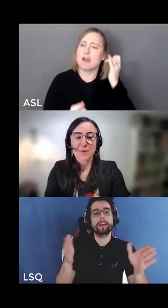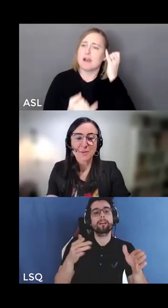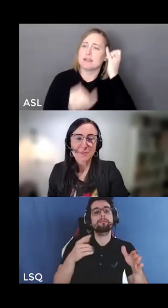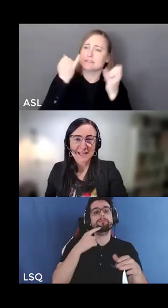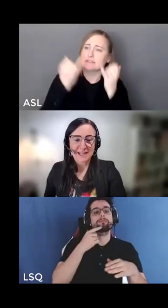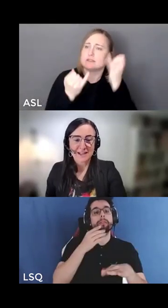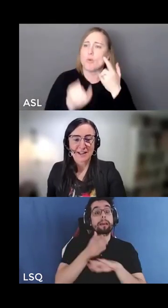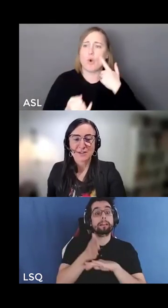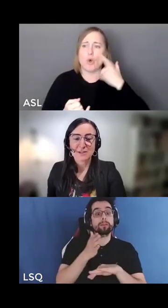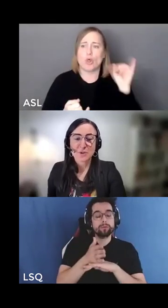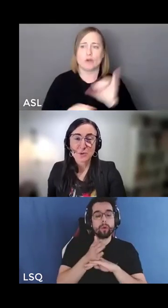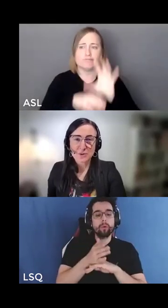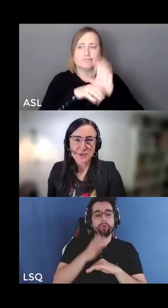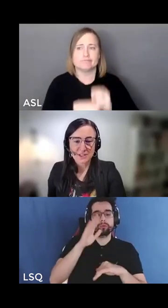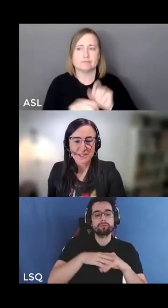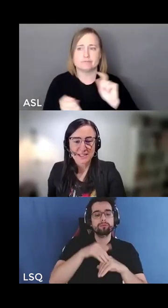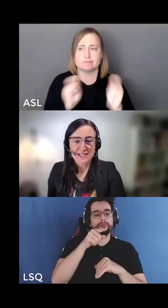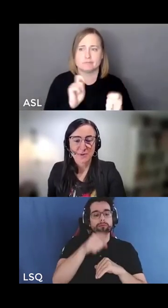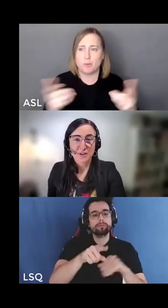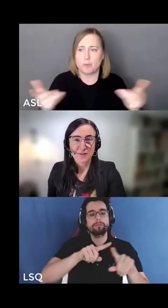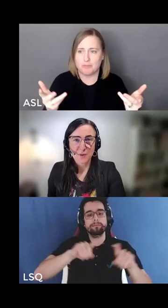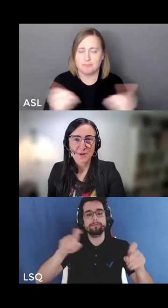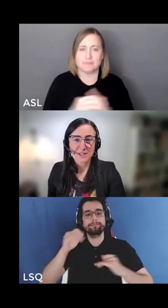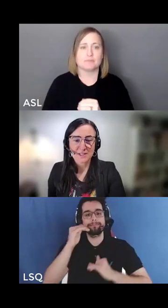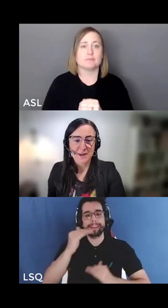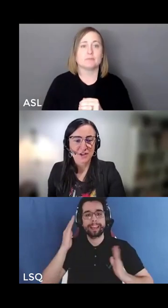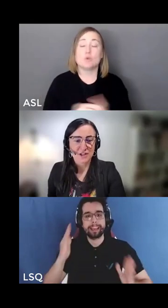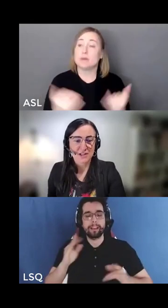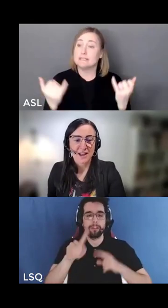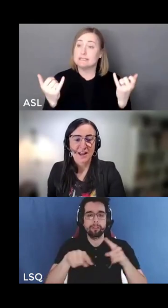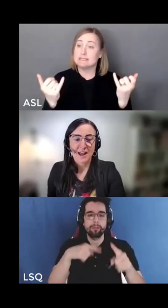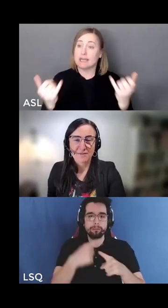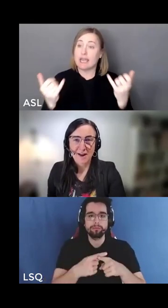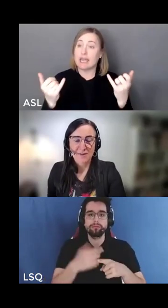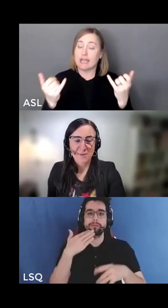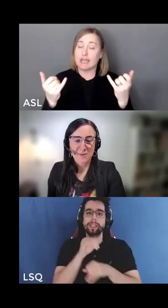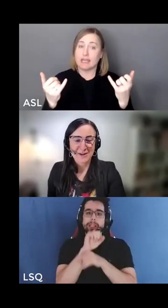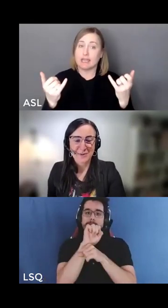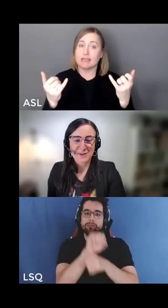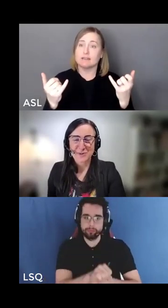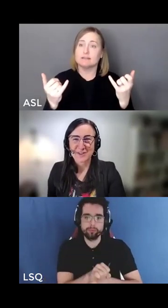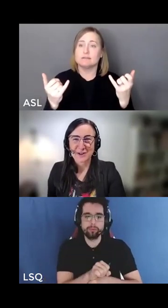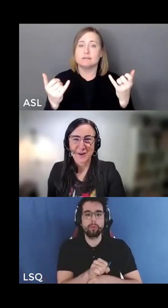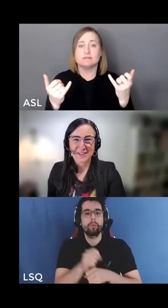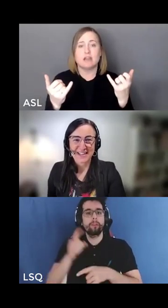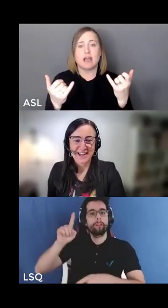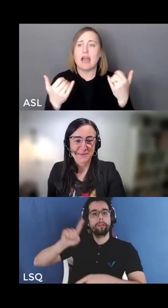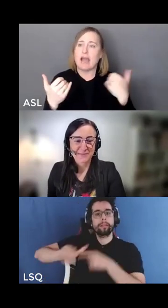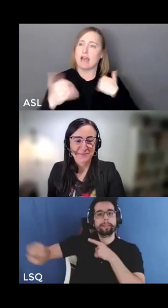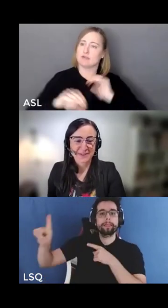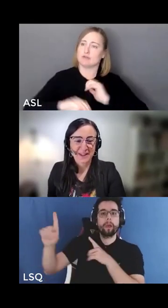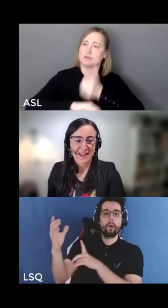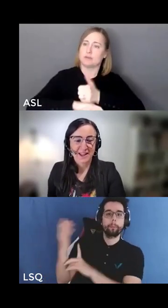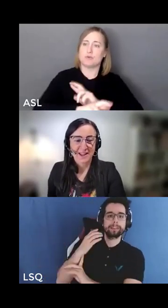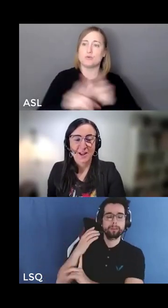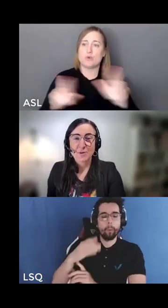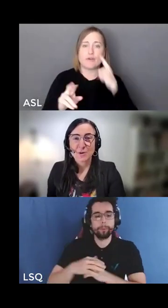Before we begin there are some tools to assist with the full participation of everyone who has joined the call today.